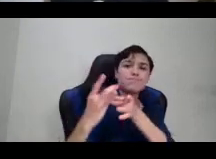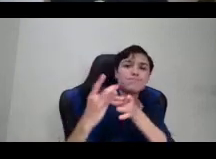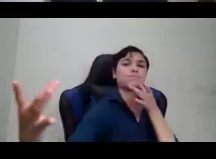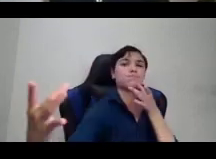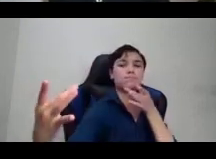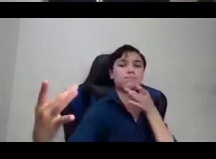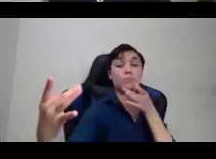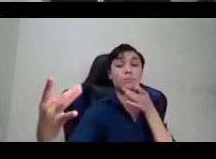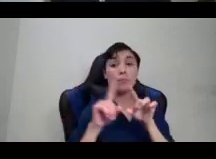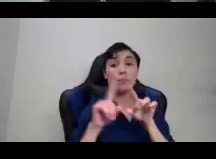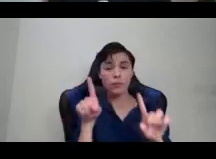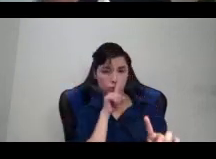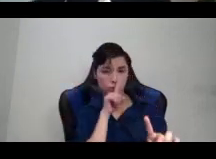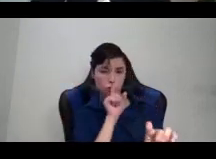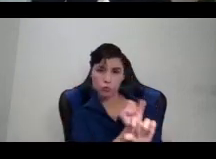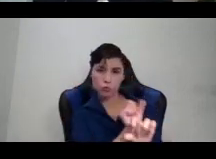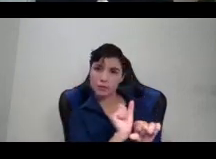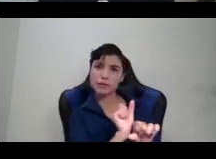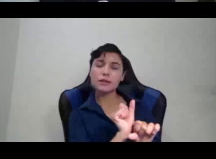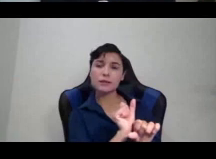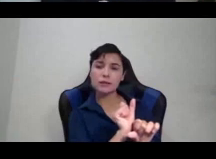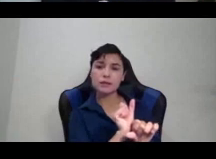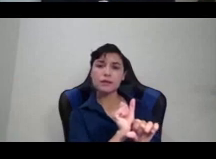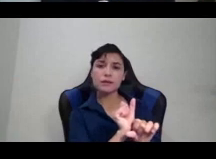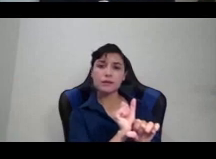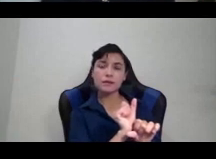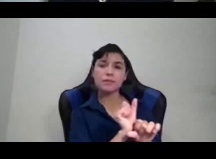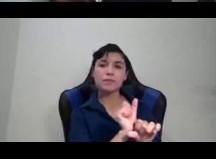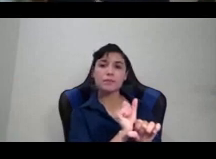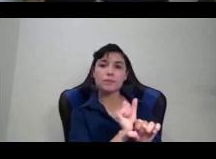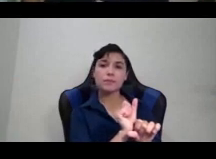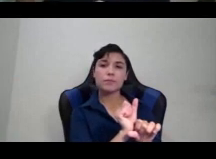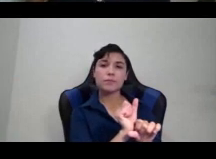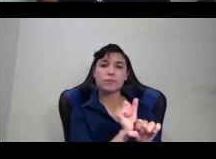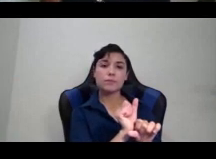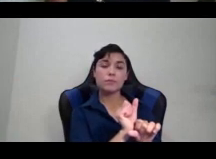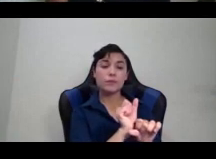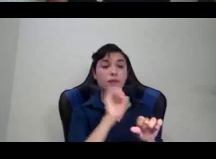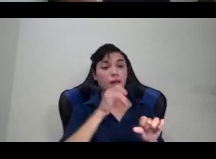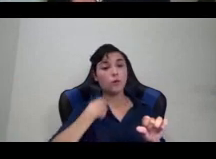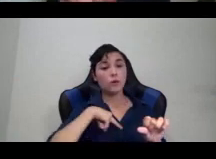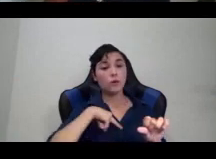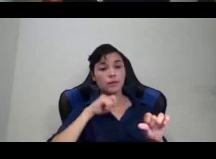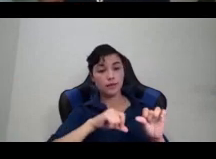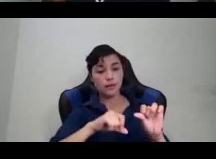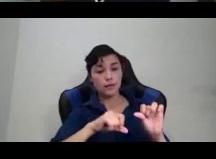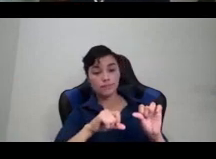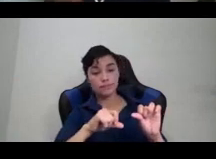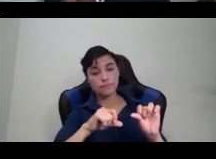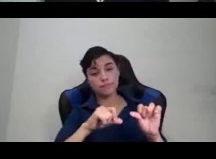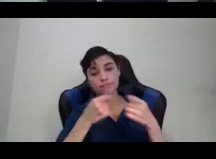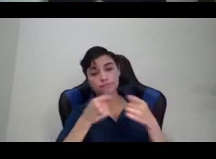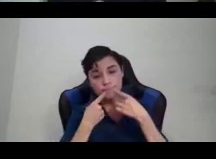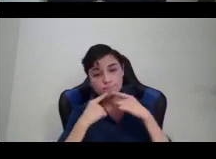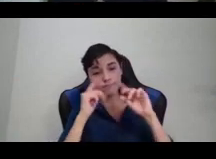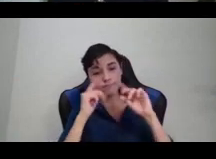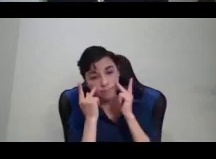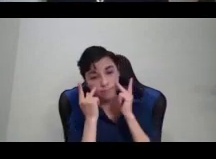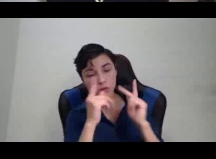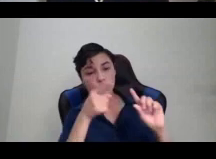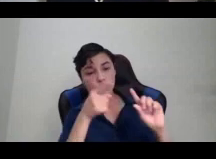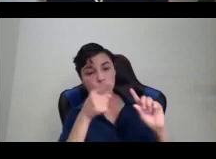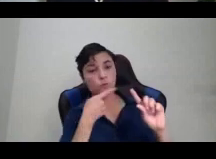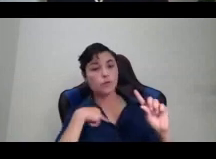When the reality and history that is sometimes revealed when we are able to look at and rethink our maps